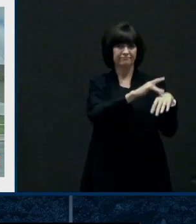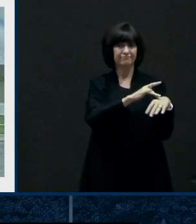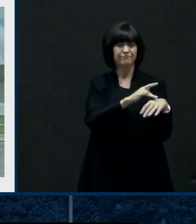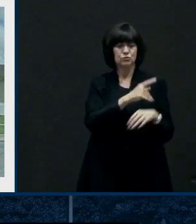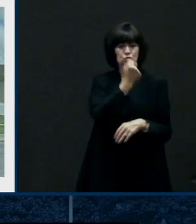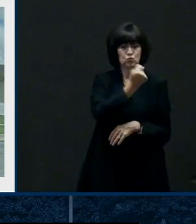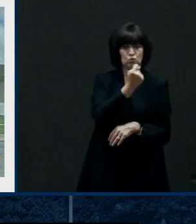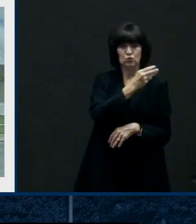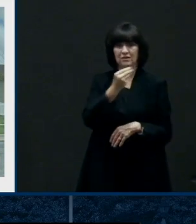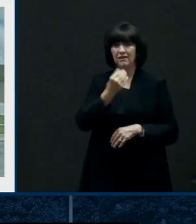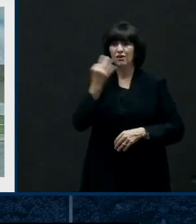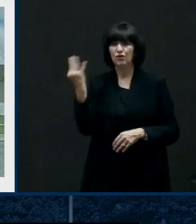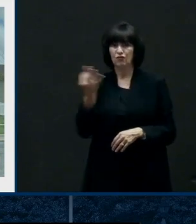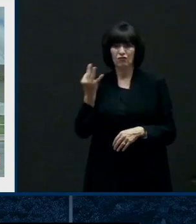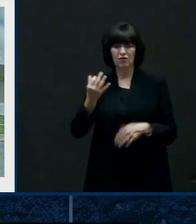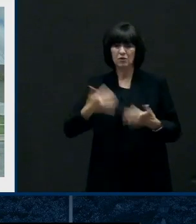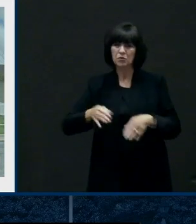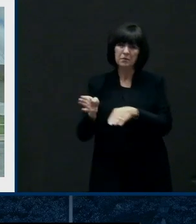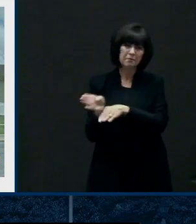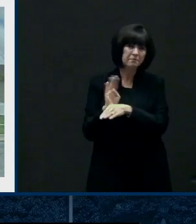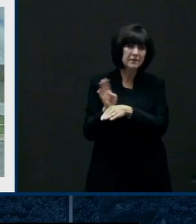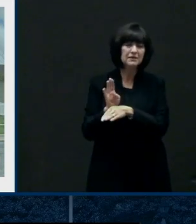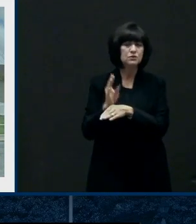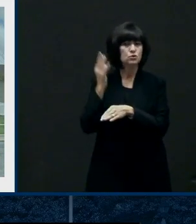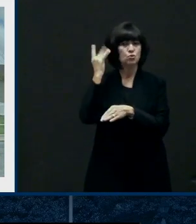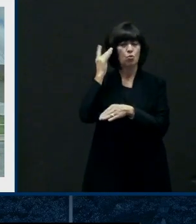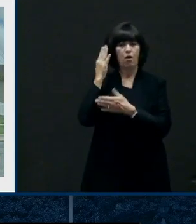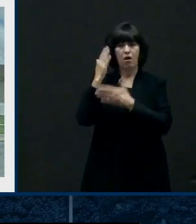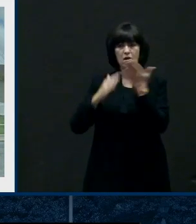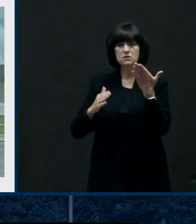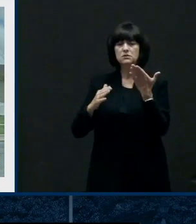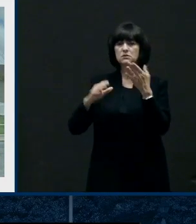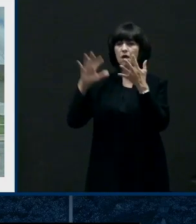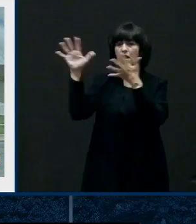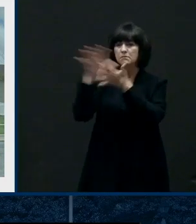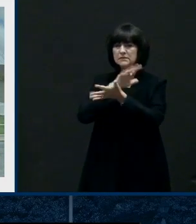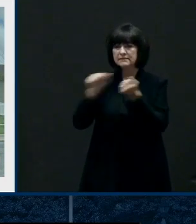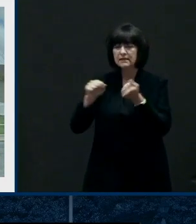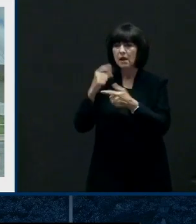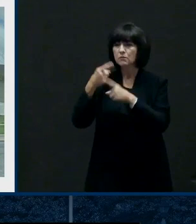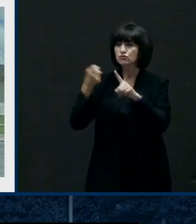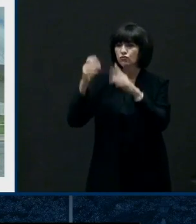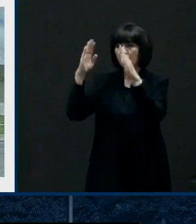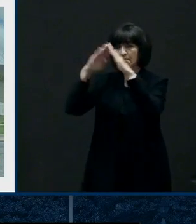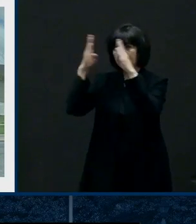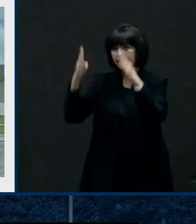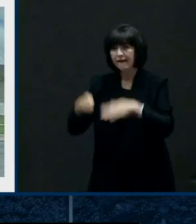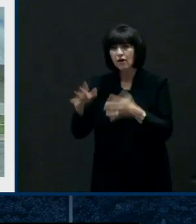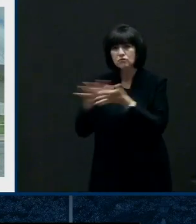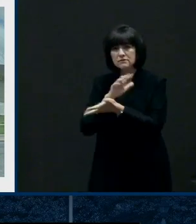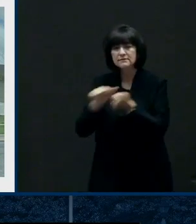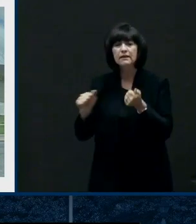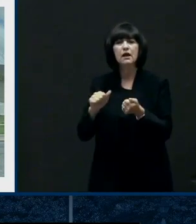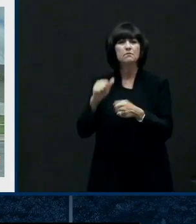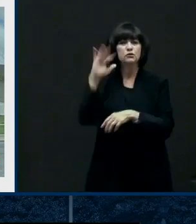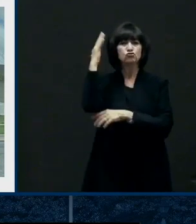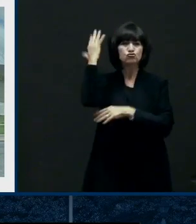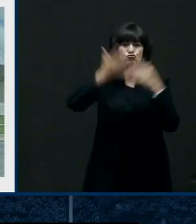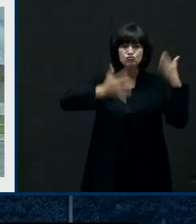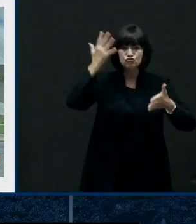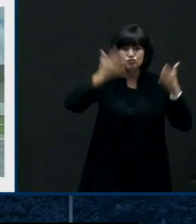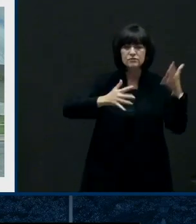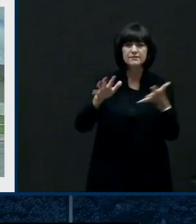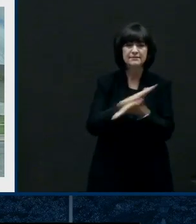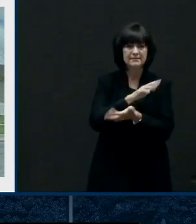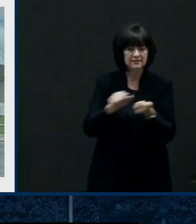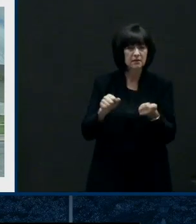Friday's events for either damage to structures, tree into a house, water rescues, etc. But commendable work by all those responders that were out